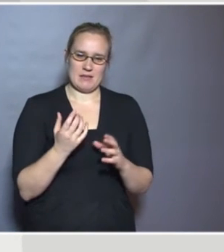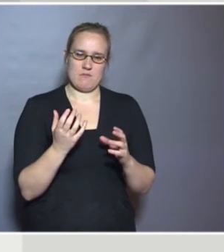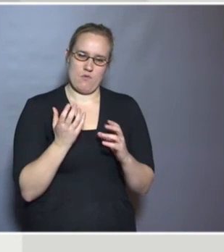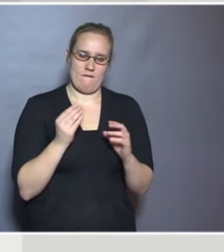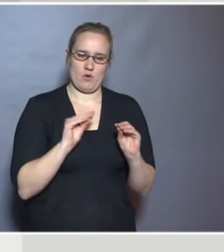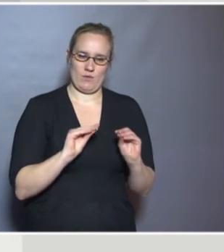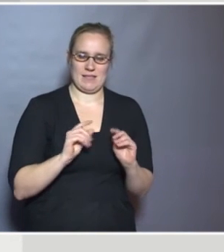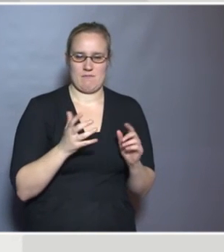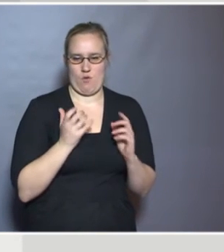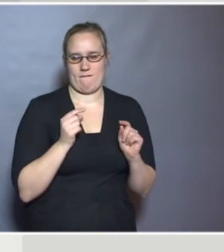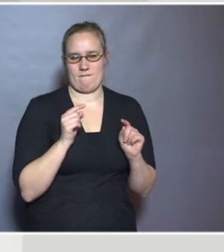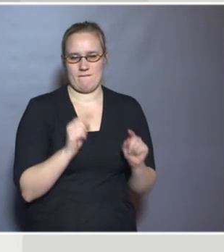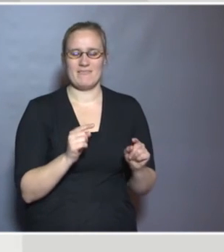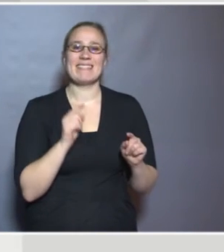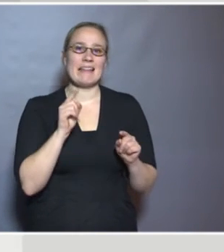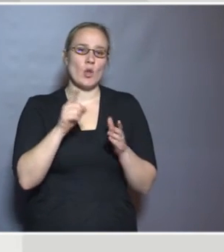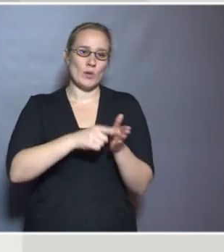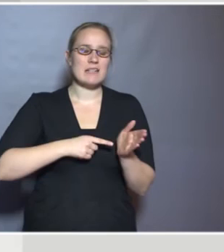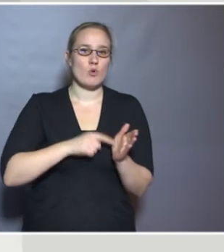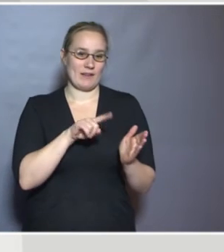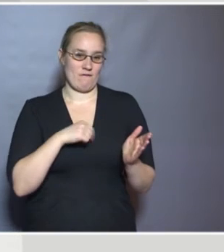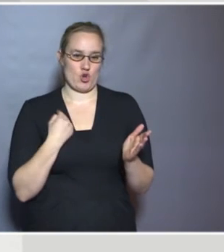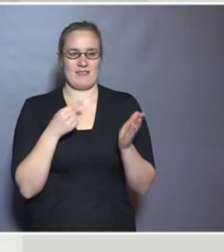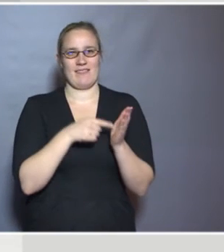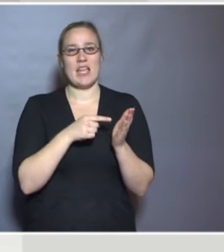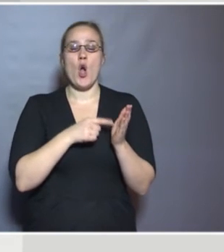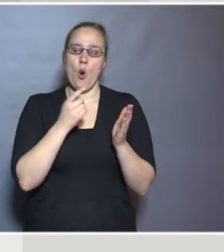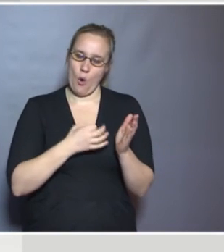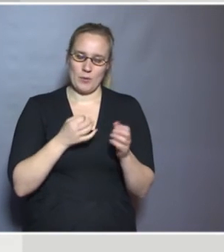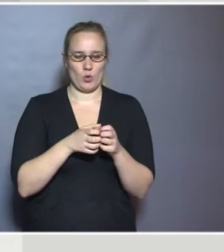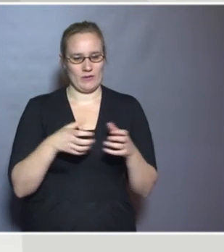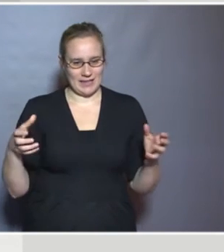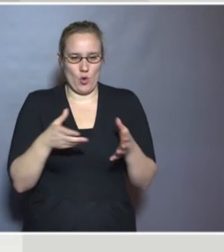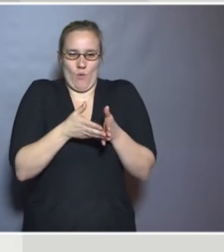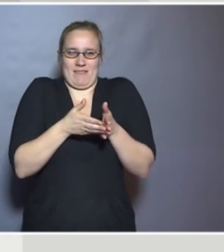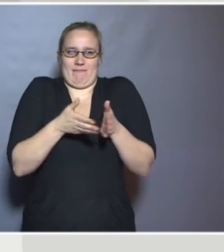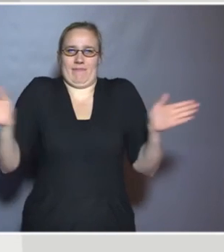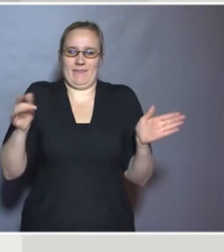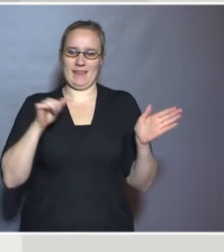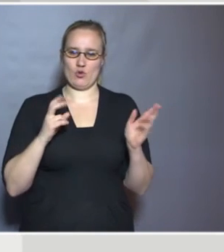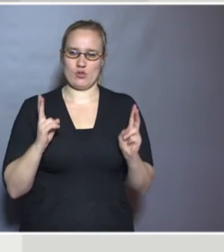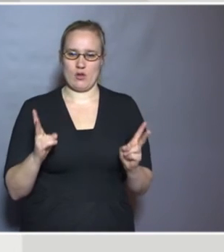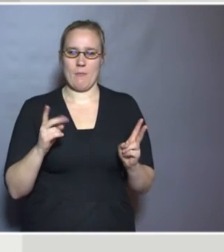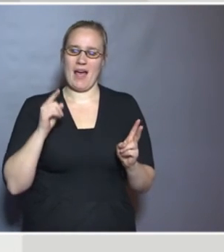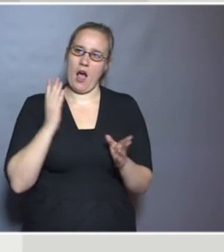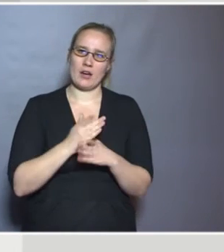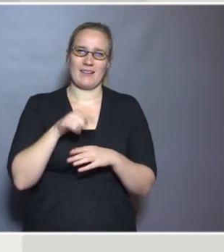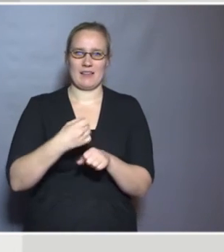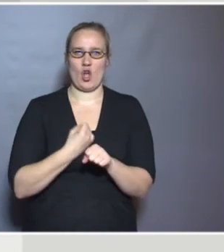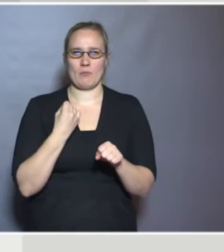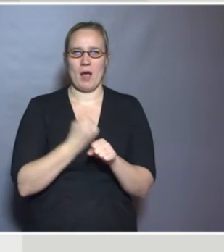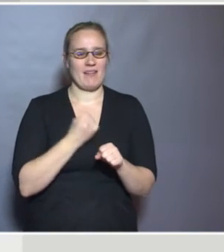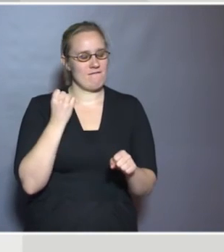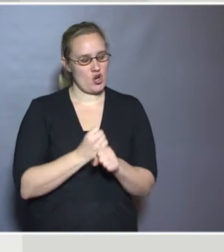needs. This has been our starting point. We're hoping to develop it and expand that. But this work has taken